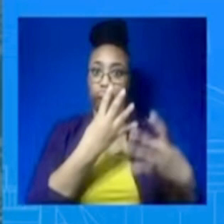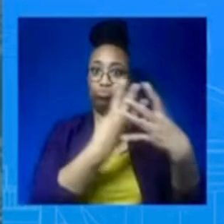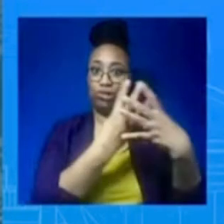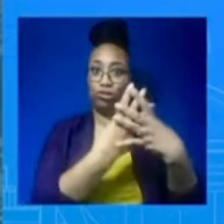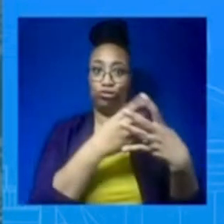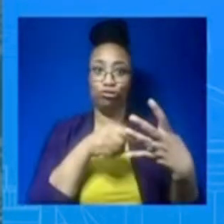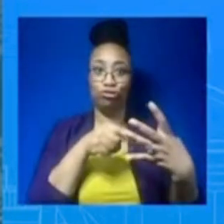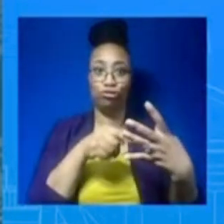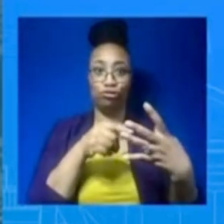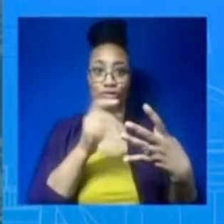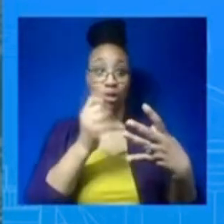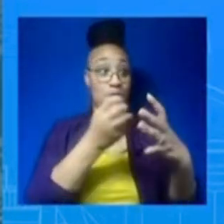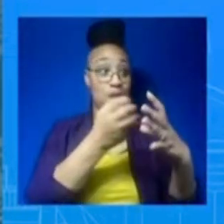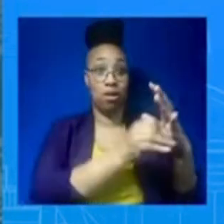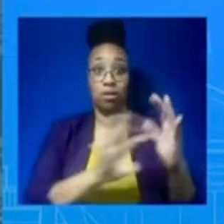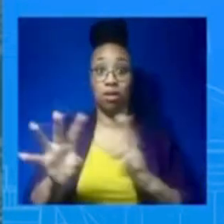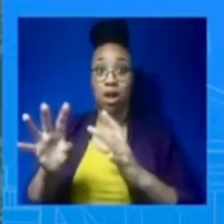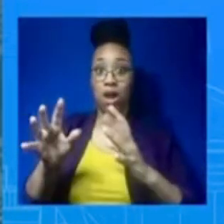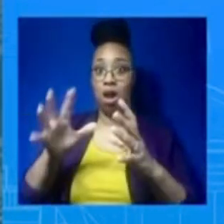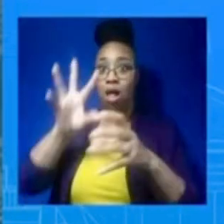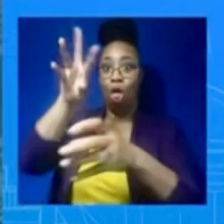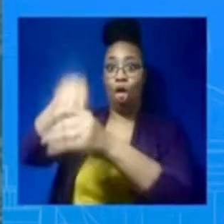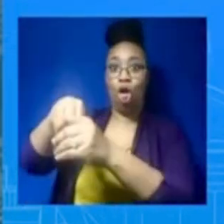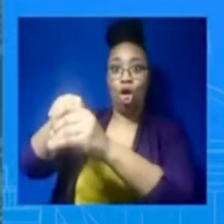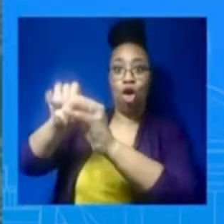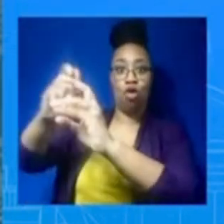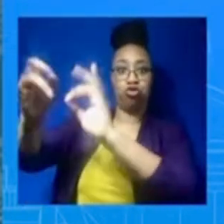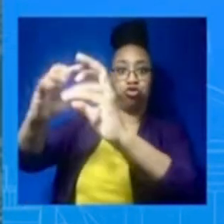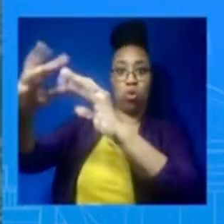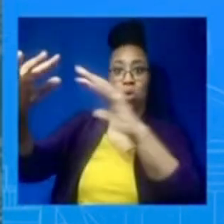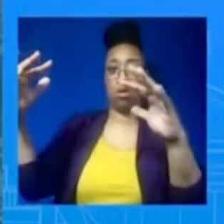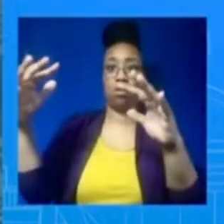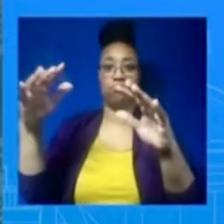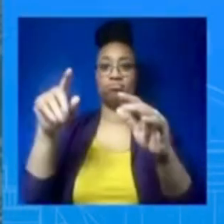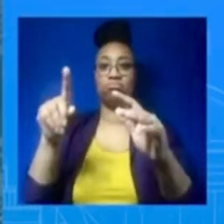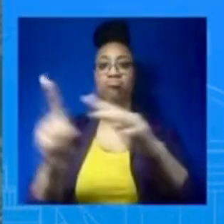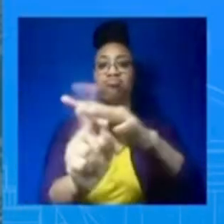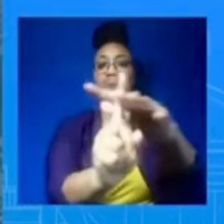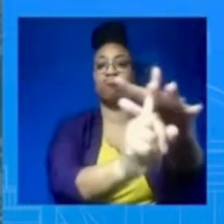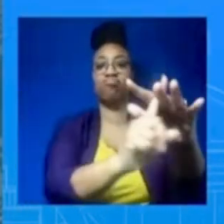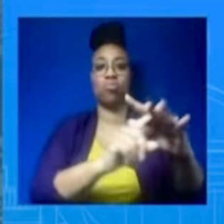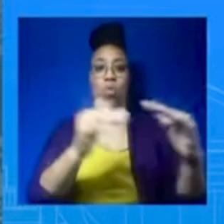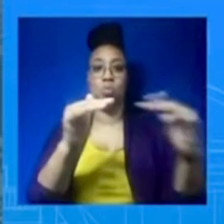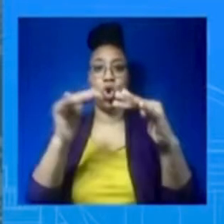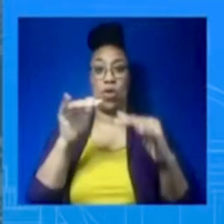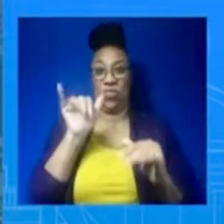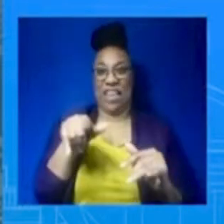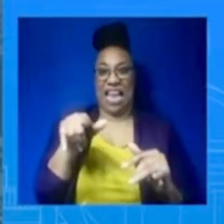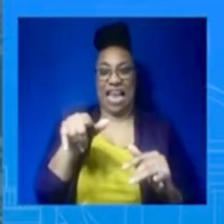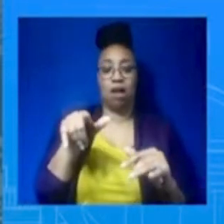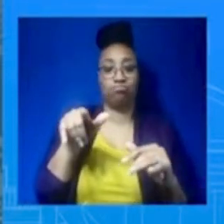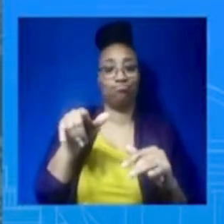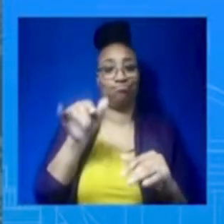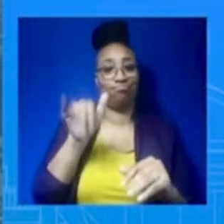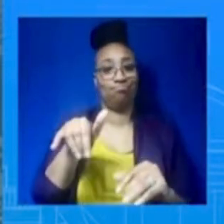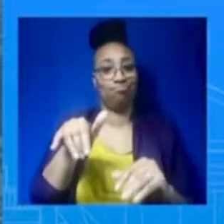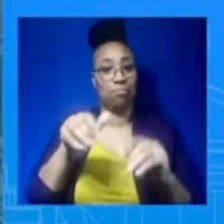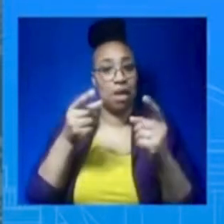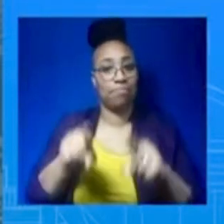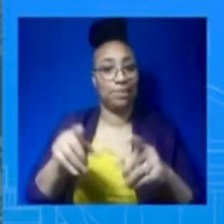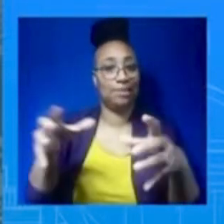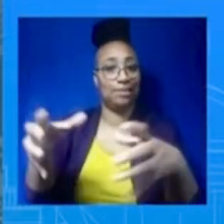without a second thought. And while fighting in Ukraine, we estimate now that Wagner has suffered more than 30,000